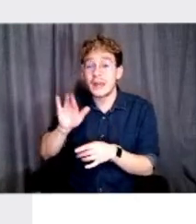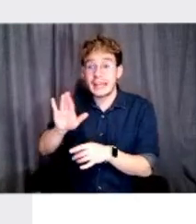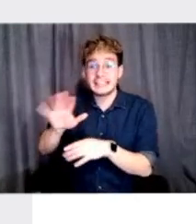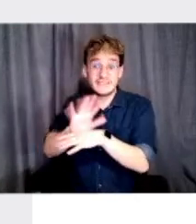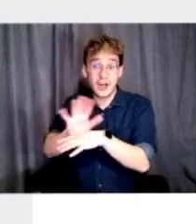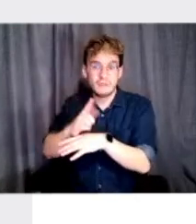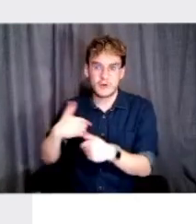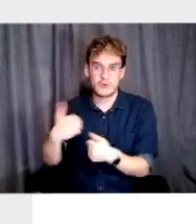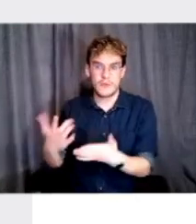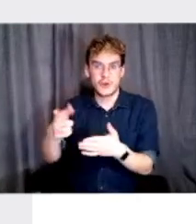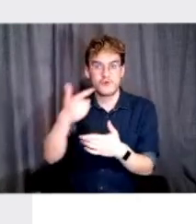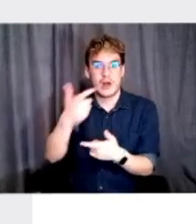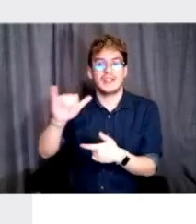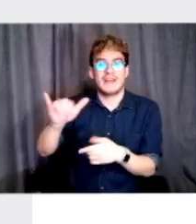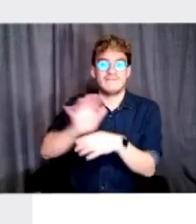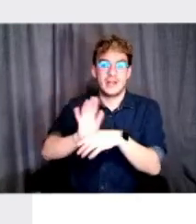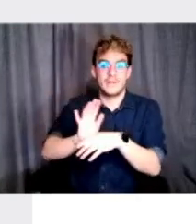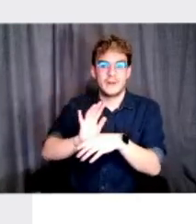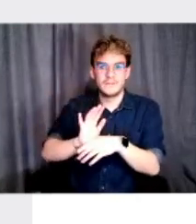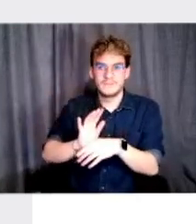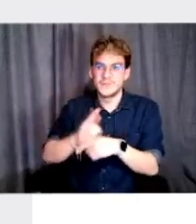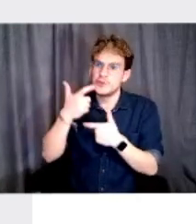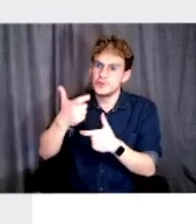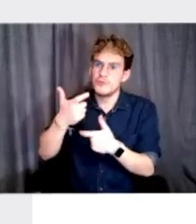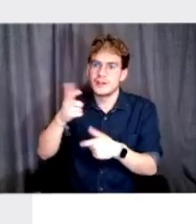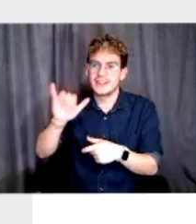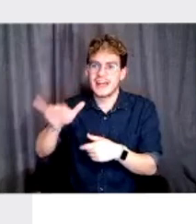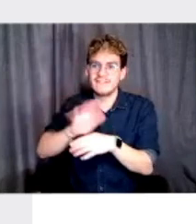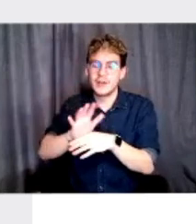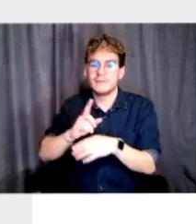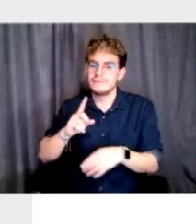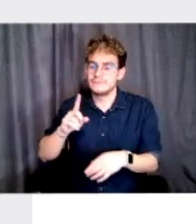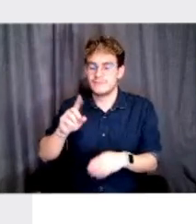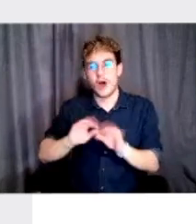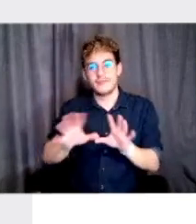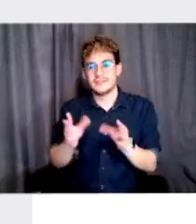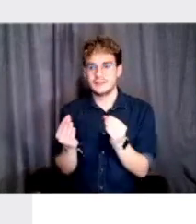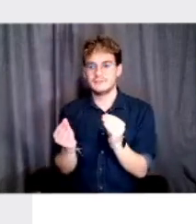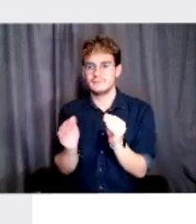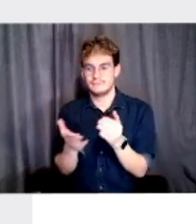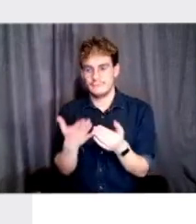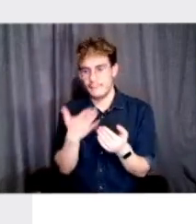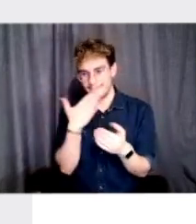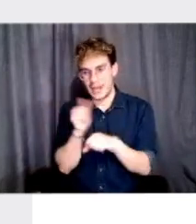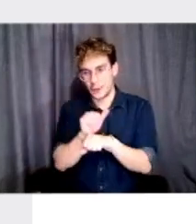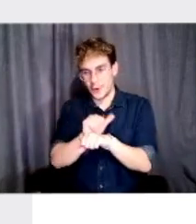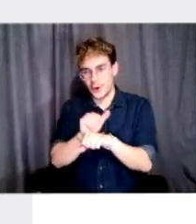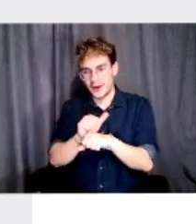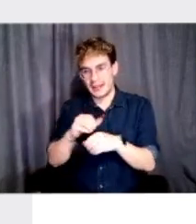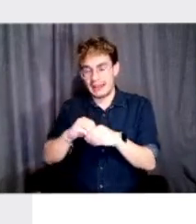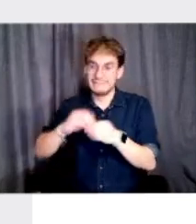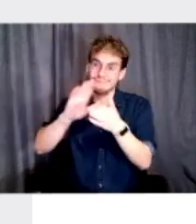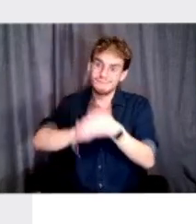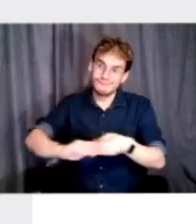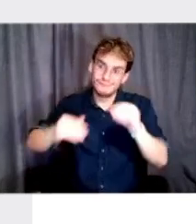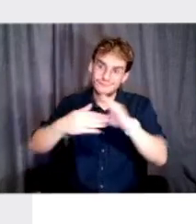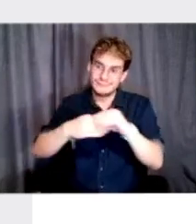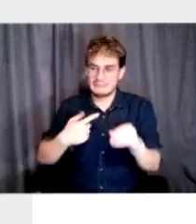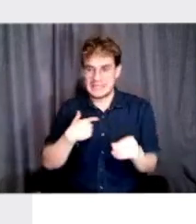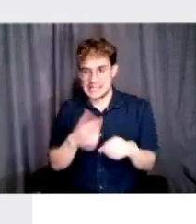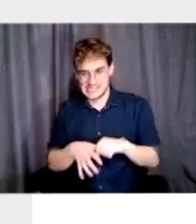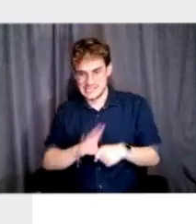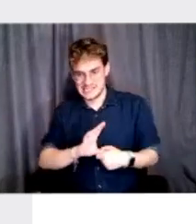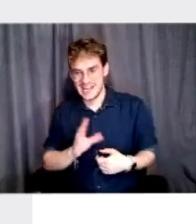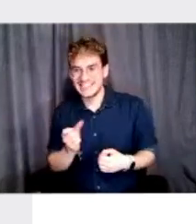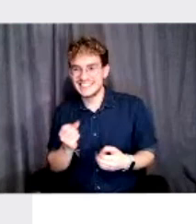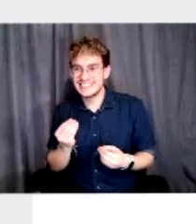you to also, uh, take a look at the film. He obviously does a much better job than, than I do in telling the story. Um,